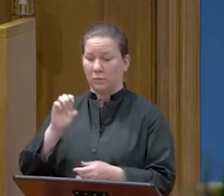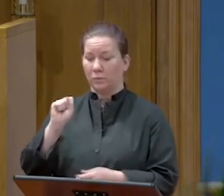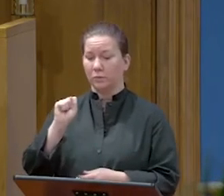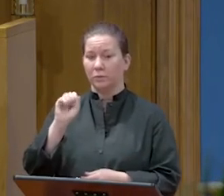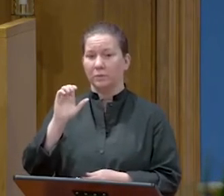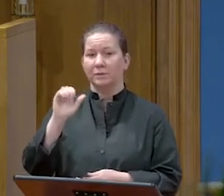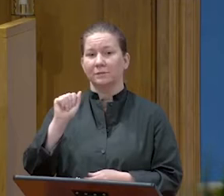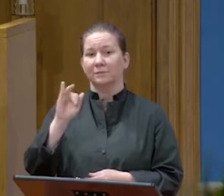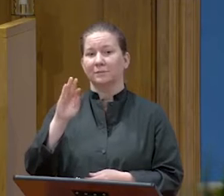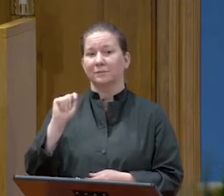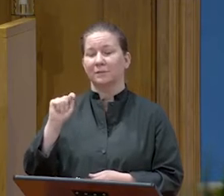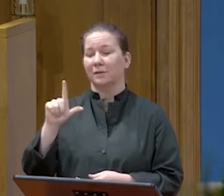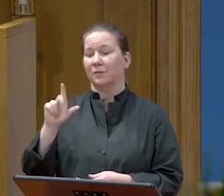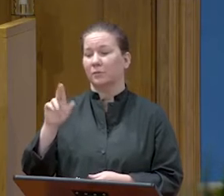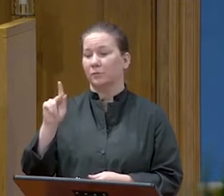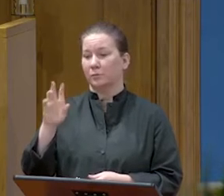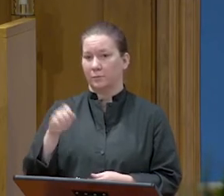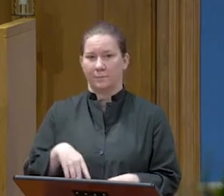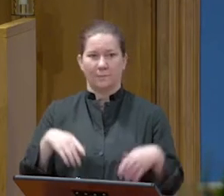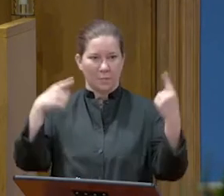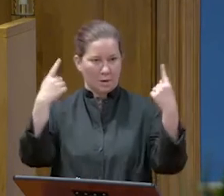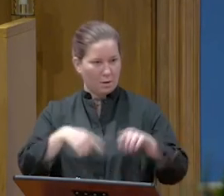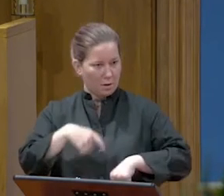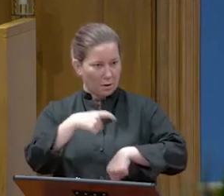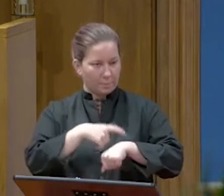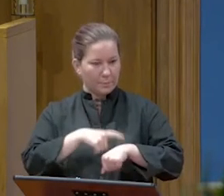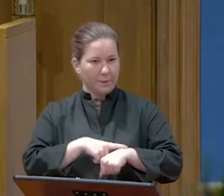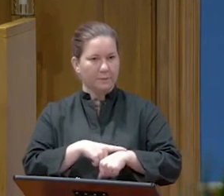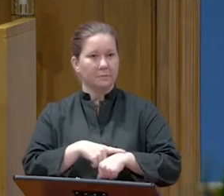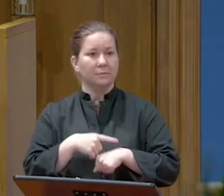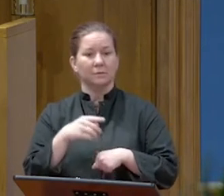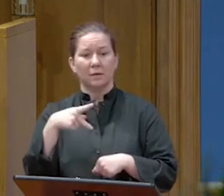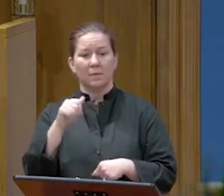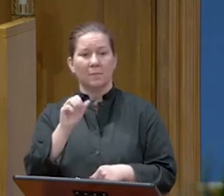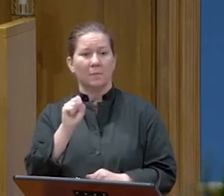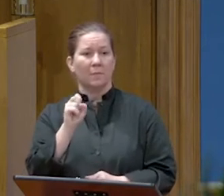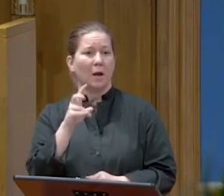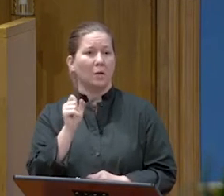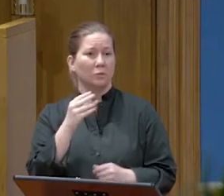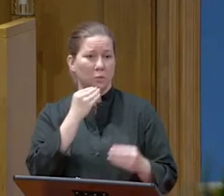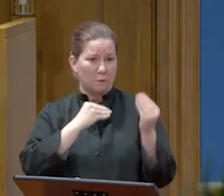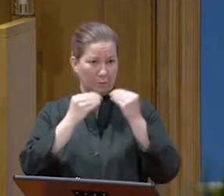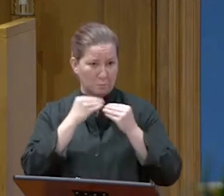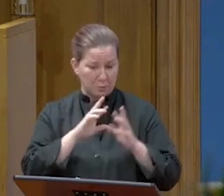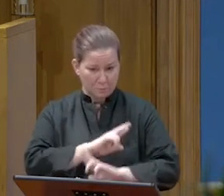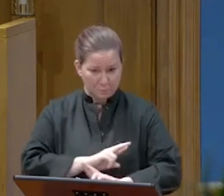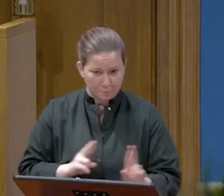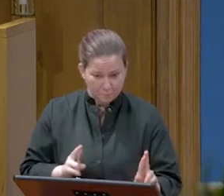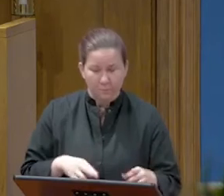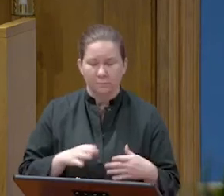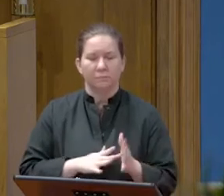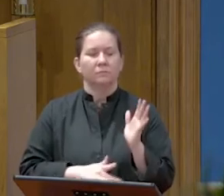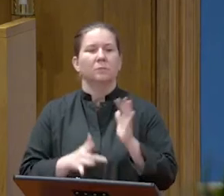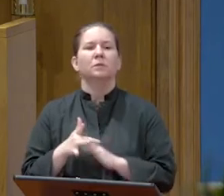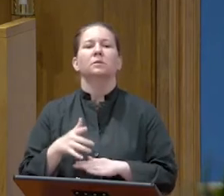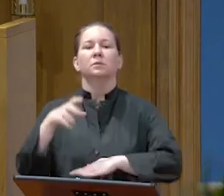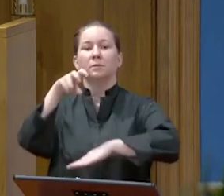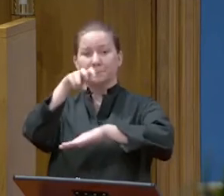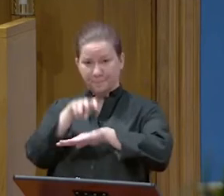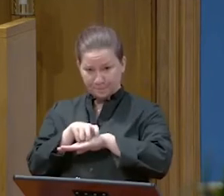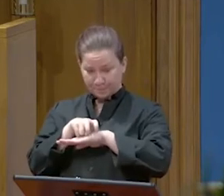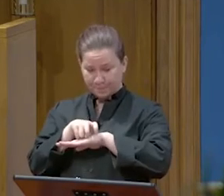When the hour for the Passover meal had came, Jesus took his place at the table and the apostles with him.